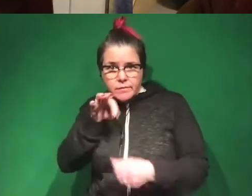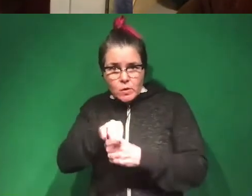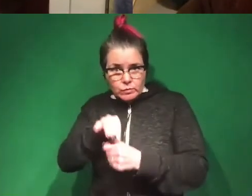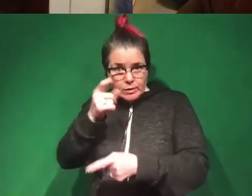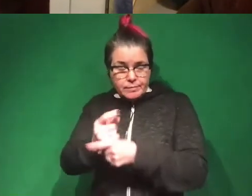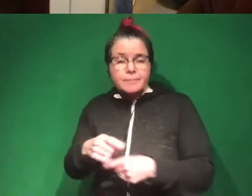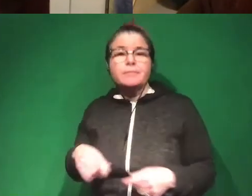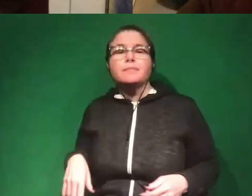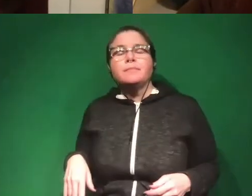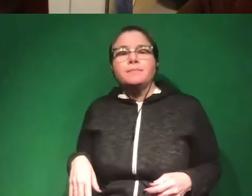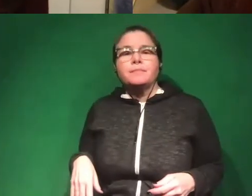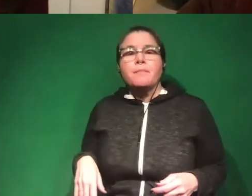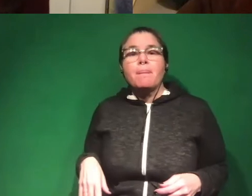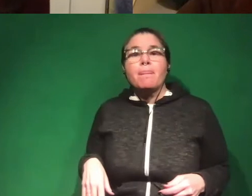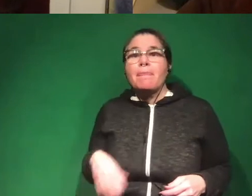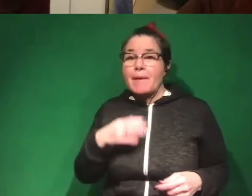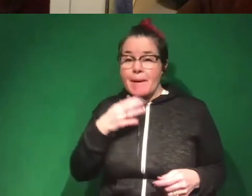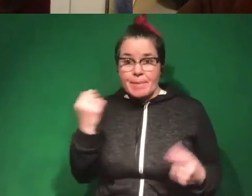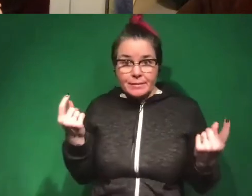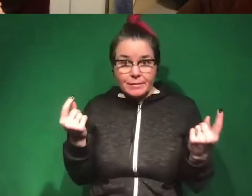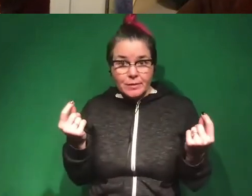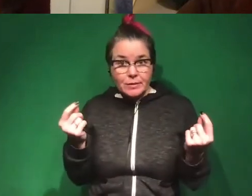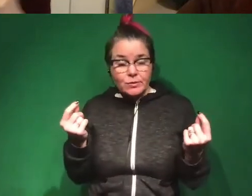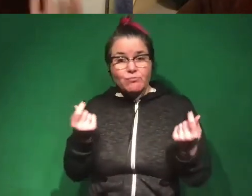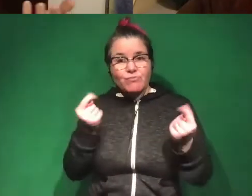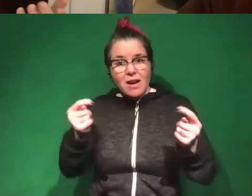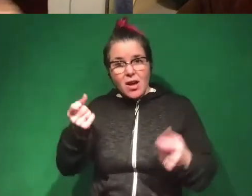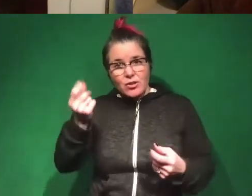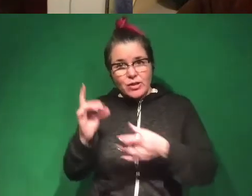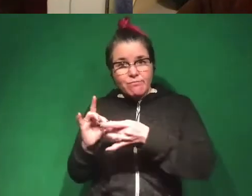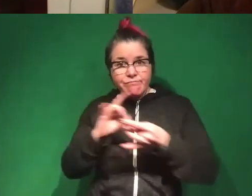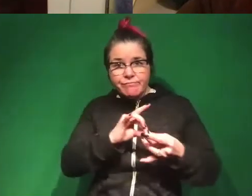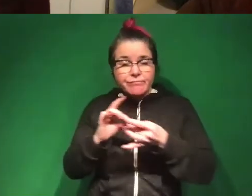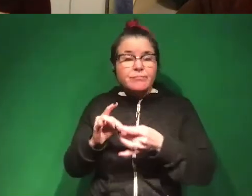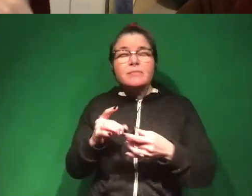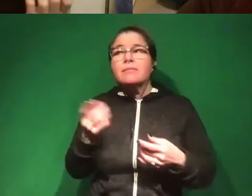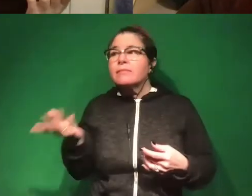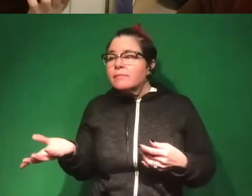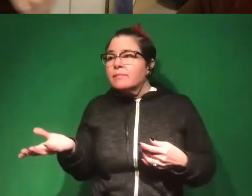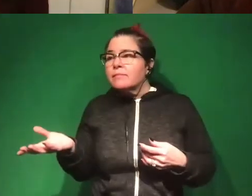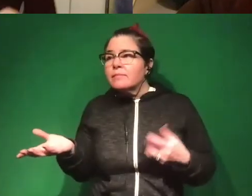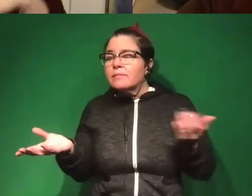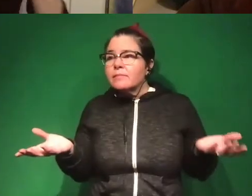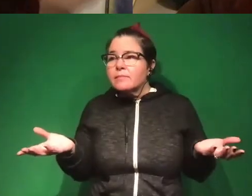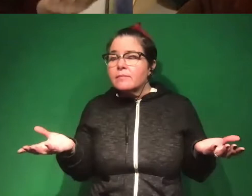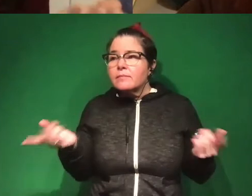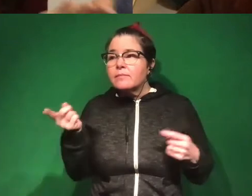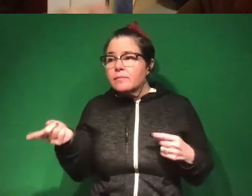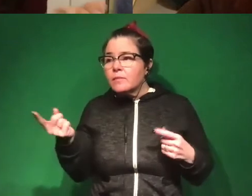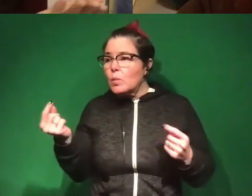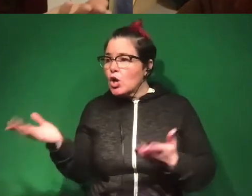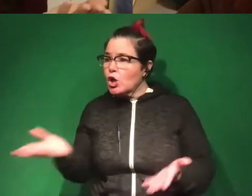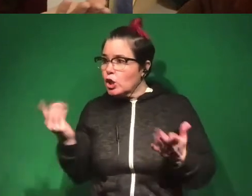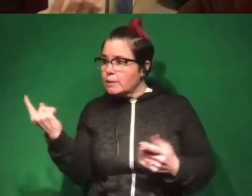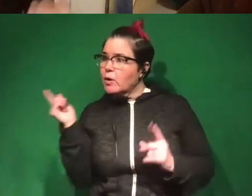And the best that we do if we want to understand, you know, the relationship between, say, you know, what encourages someone